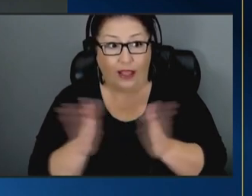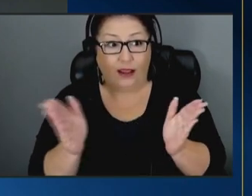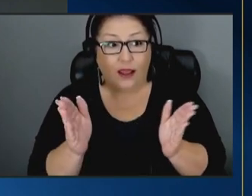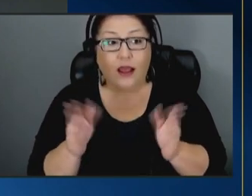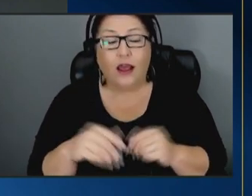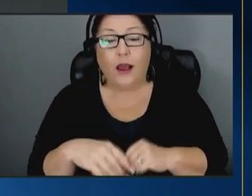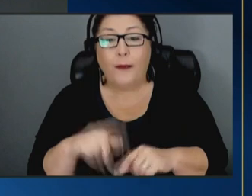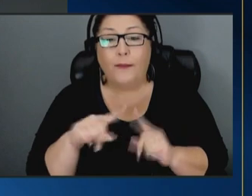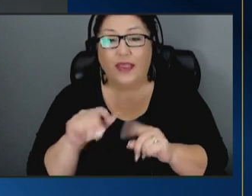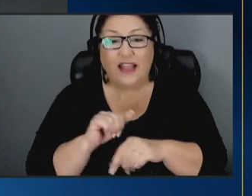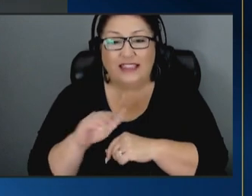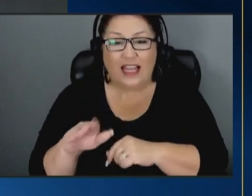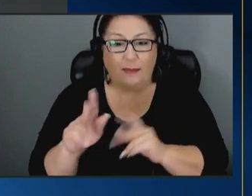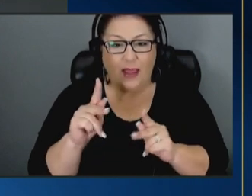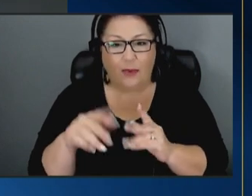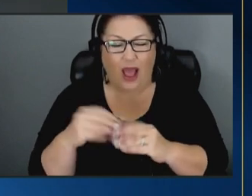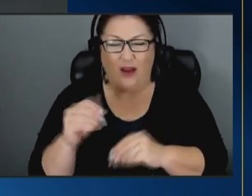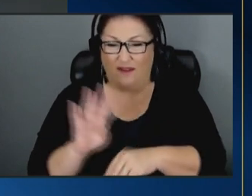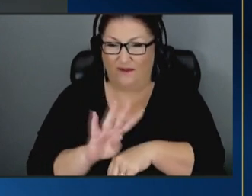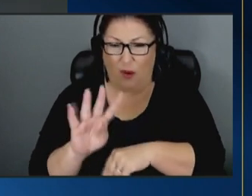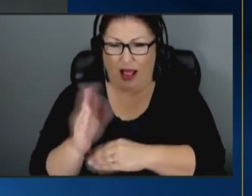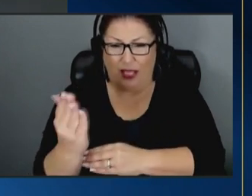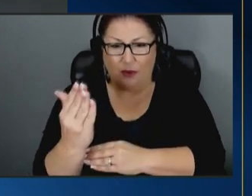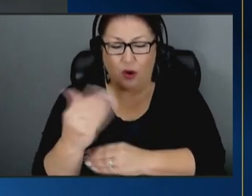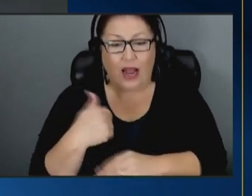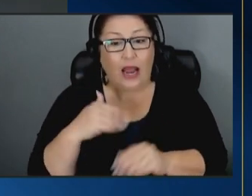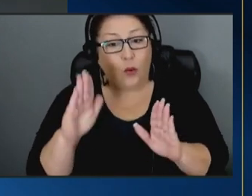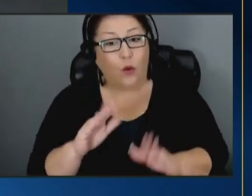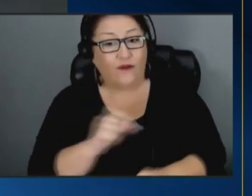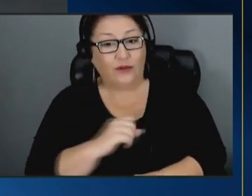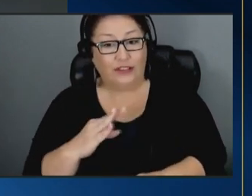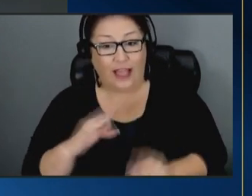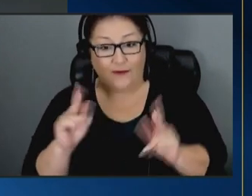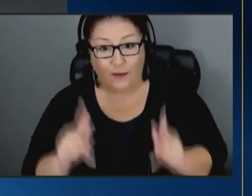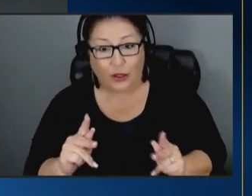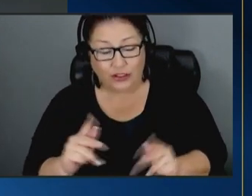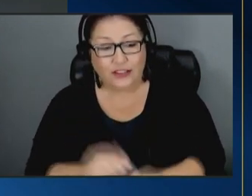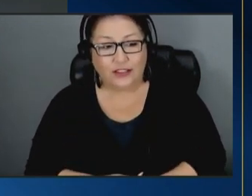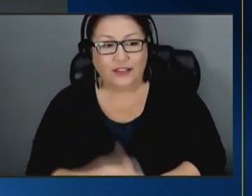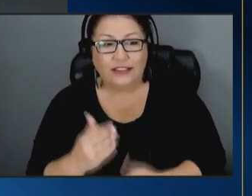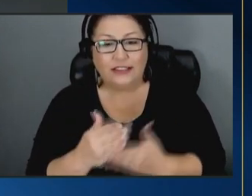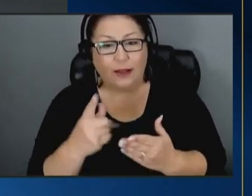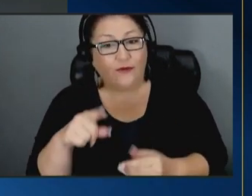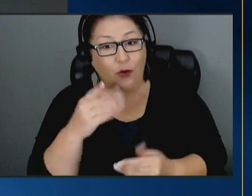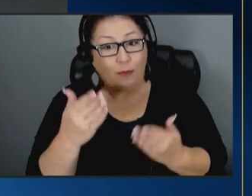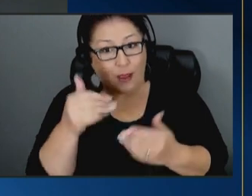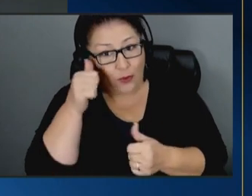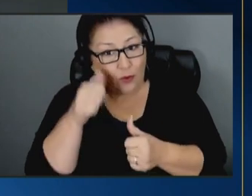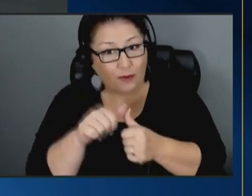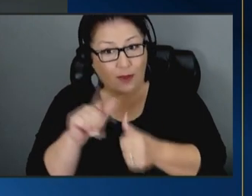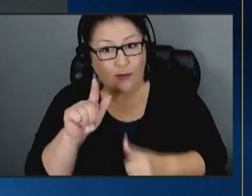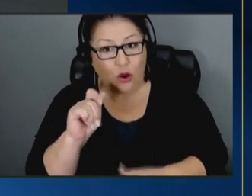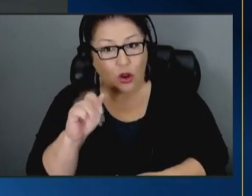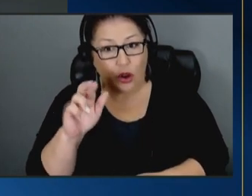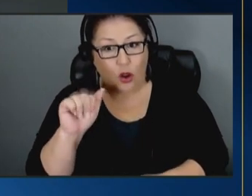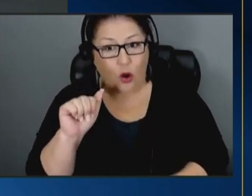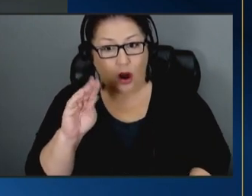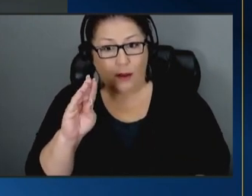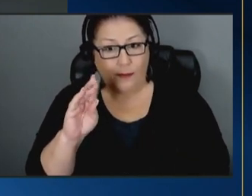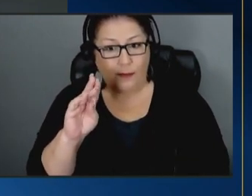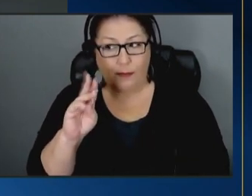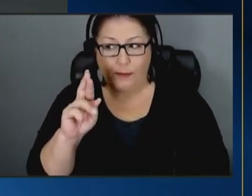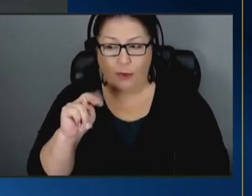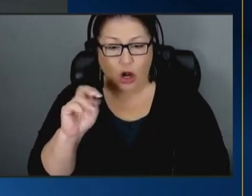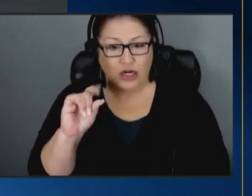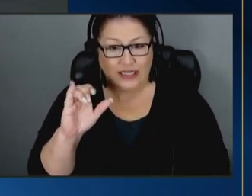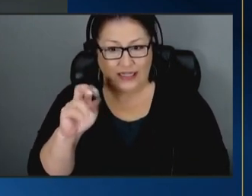in the morning and i had a wonderful staff person some of you may remember laura bernson who is one of